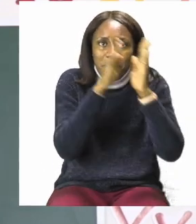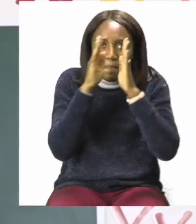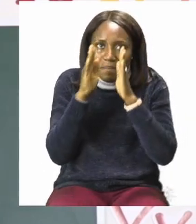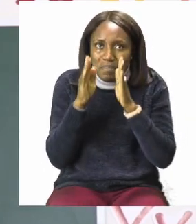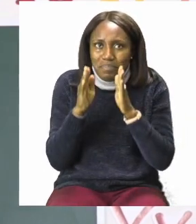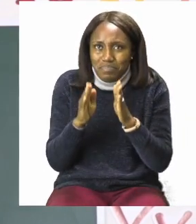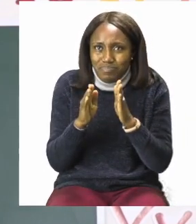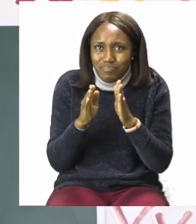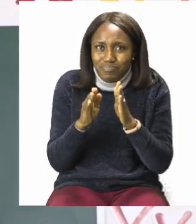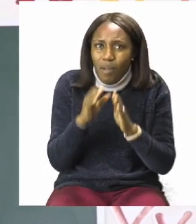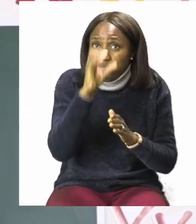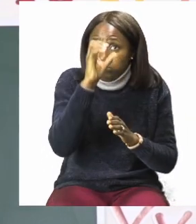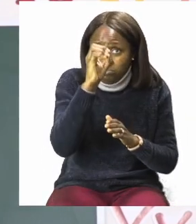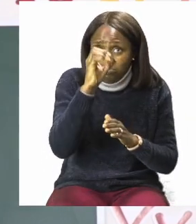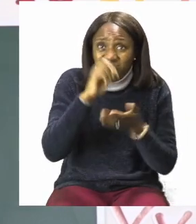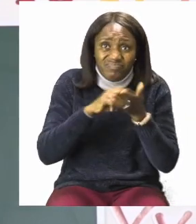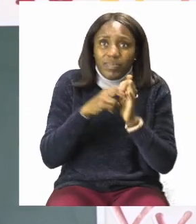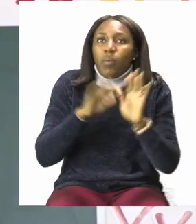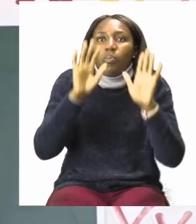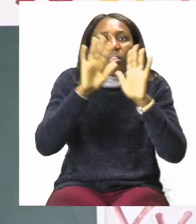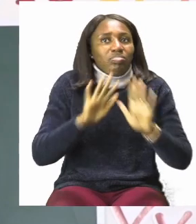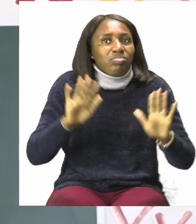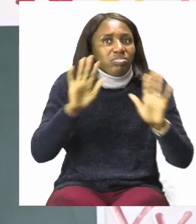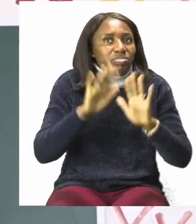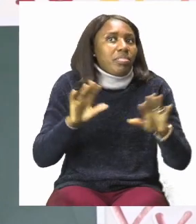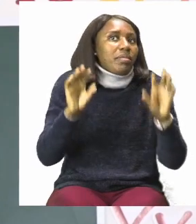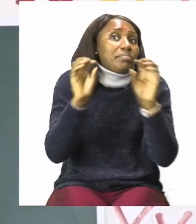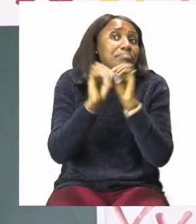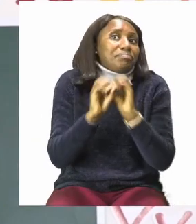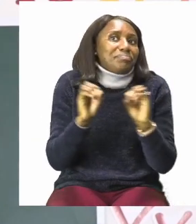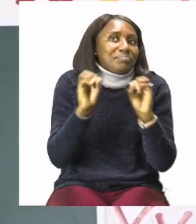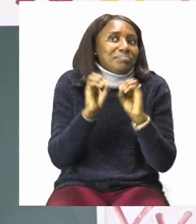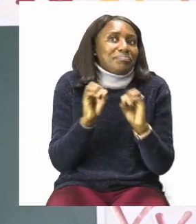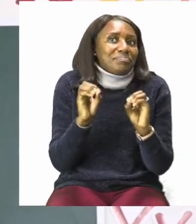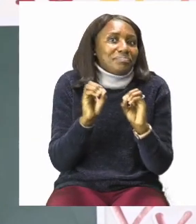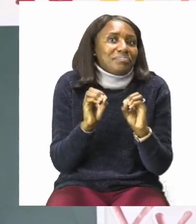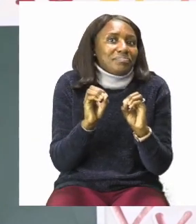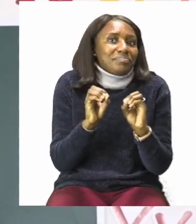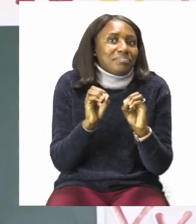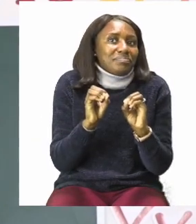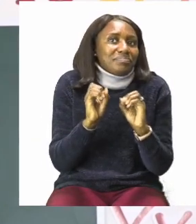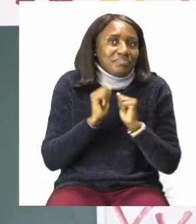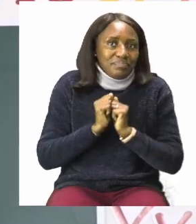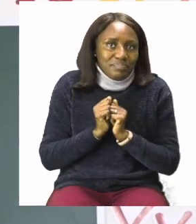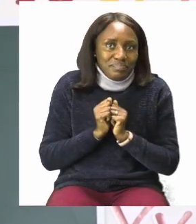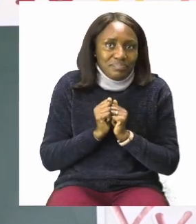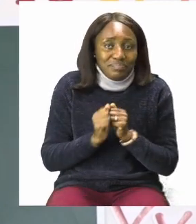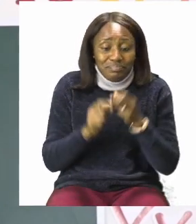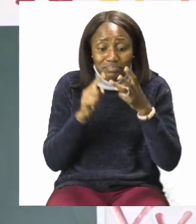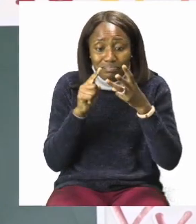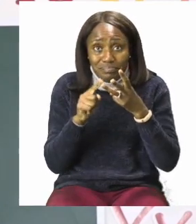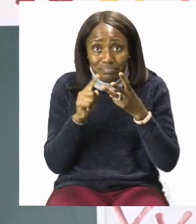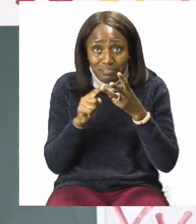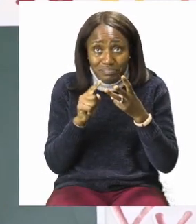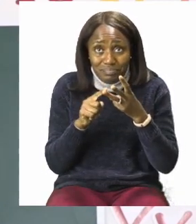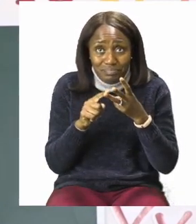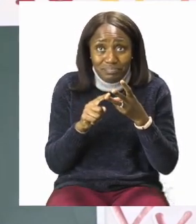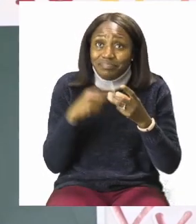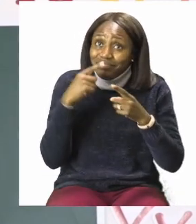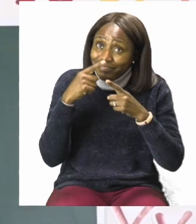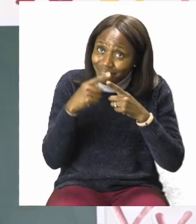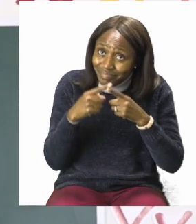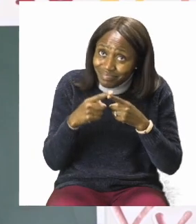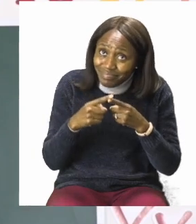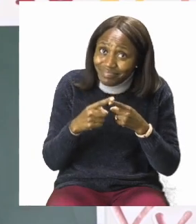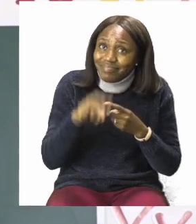The second one we can see that nothing has been colored but we have two pieces. The third one